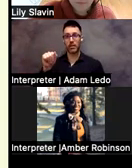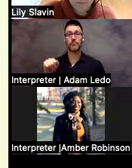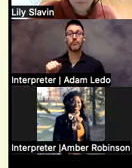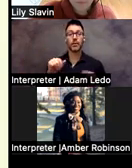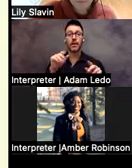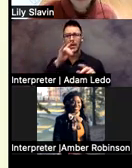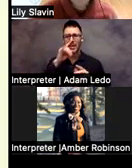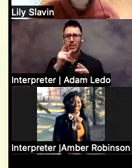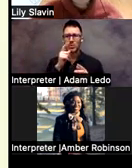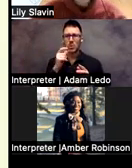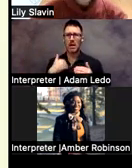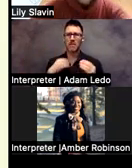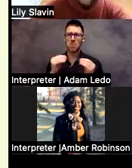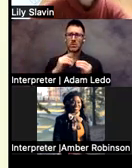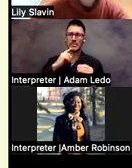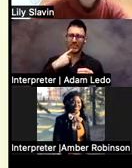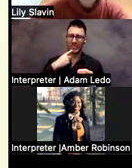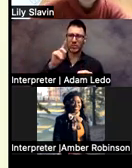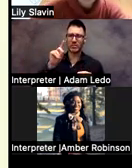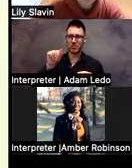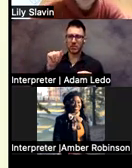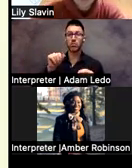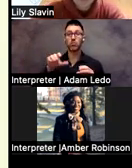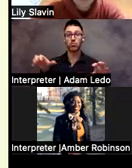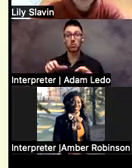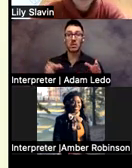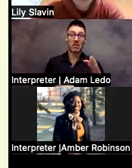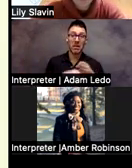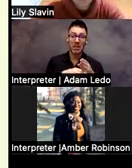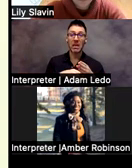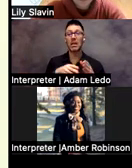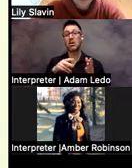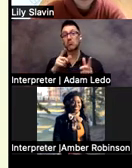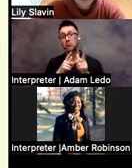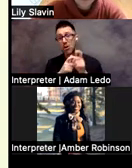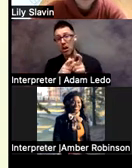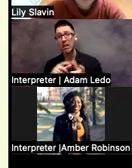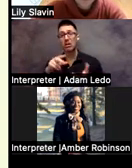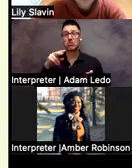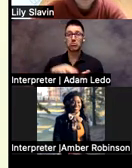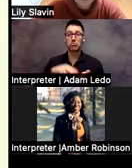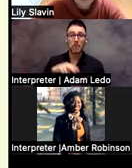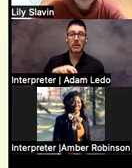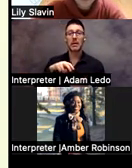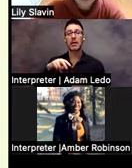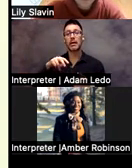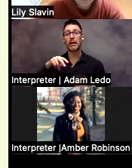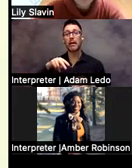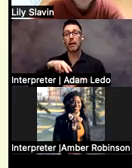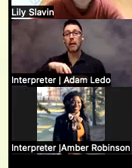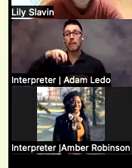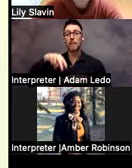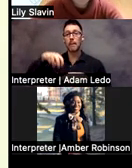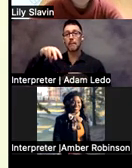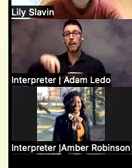more severe disabilities doing kicking, running, hopping, jumping, throwing, all those skills. And